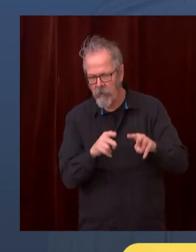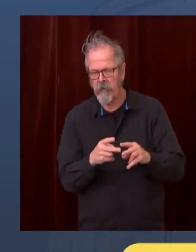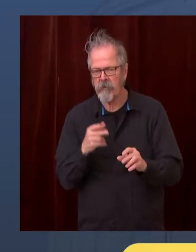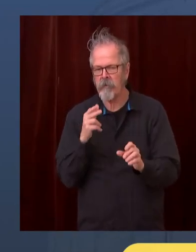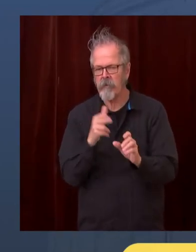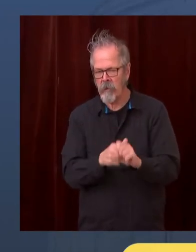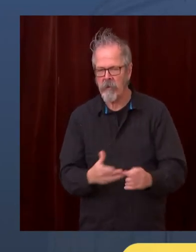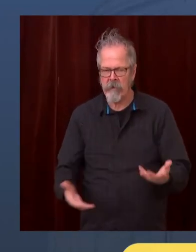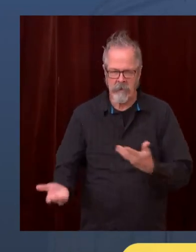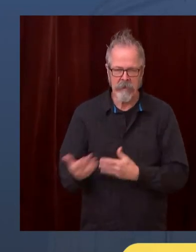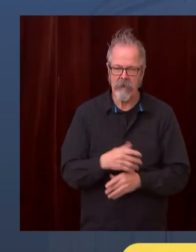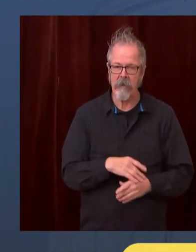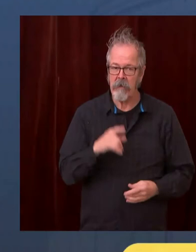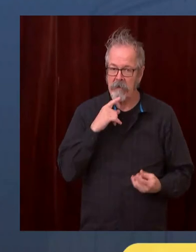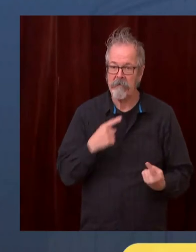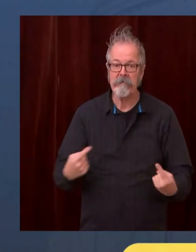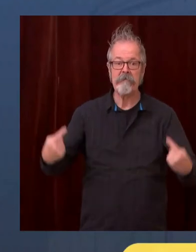together.